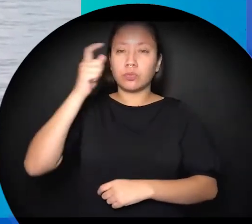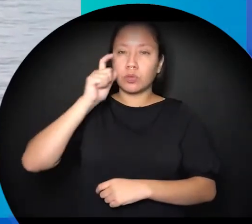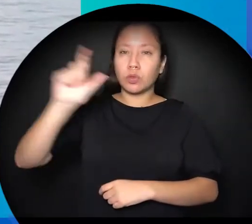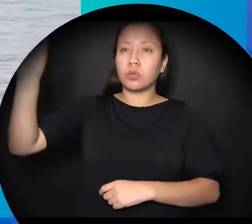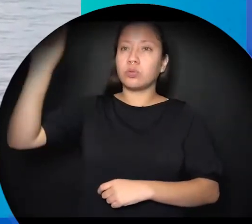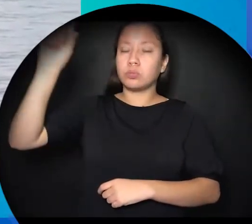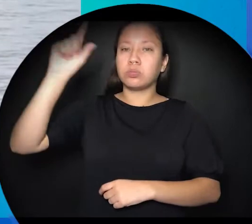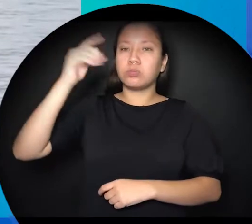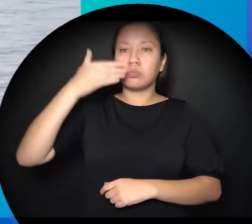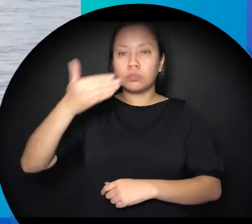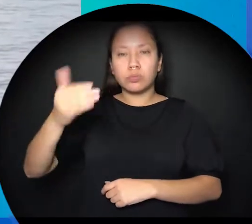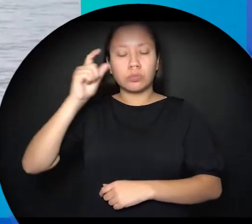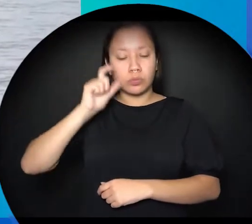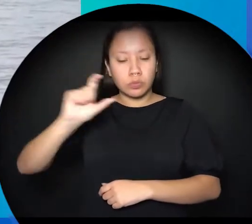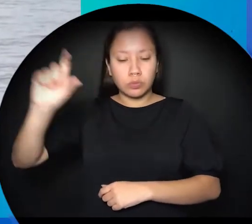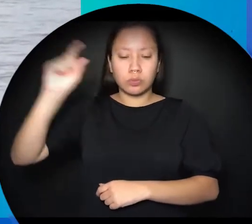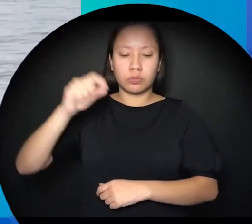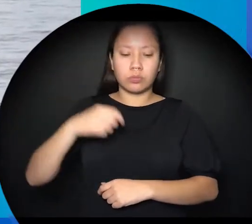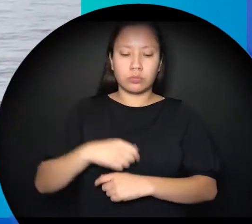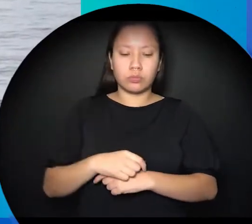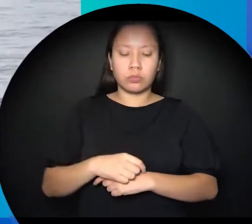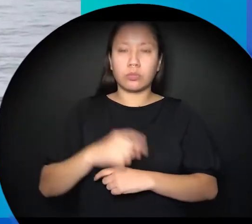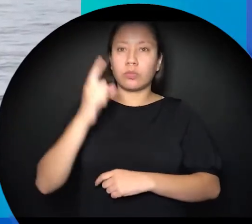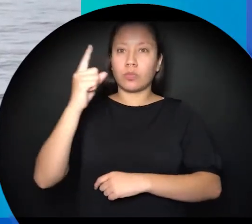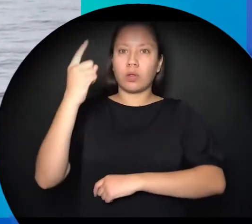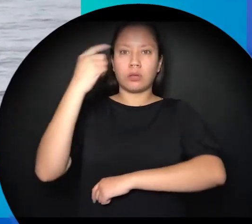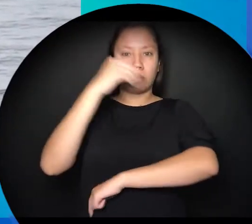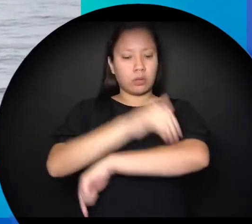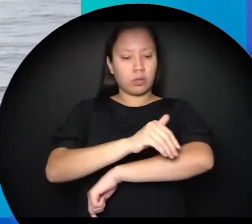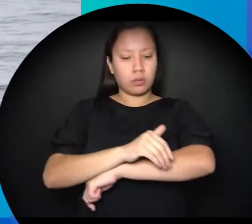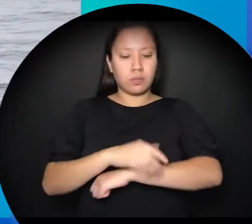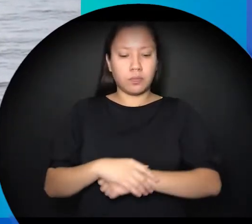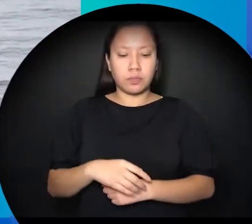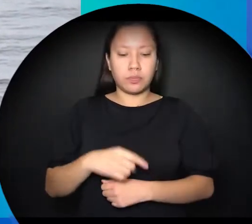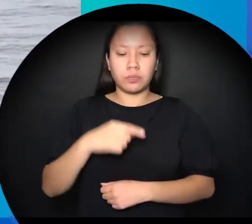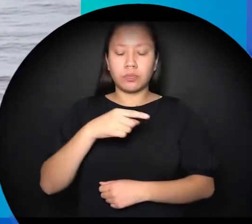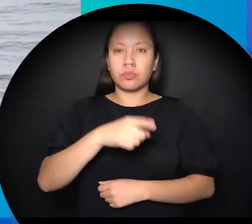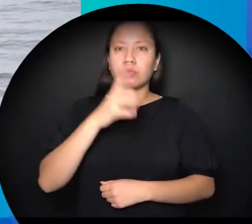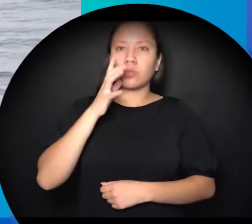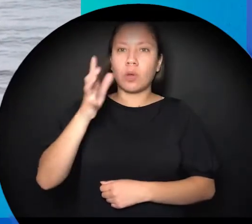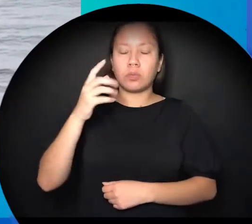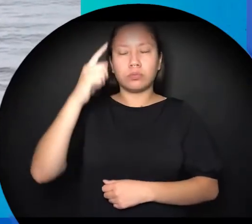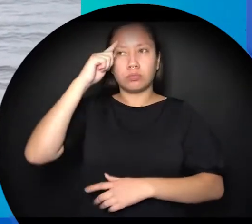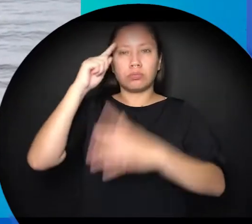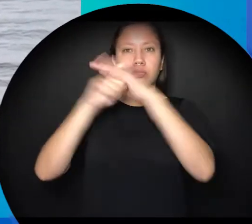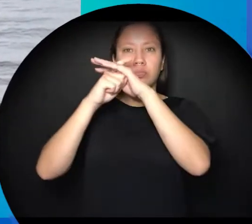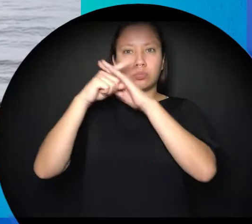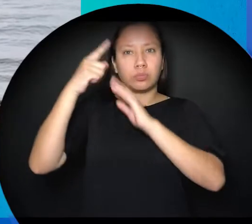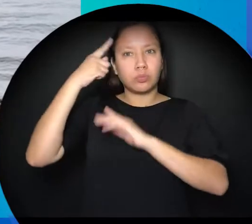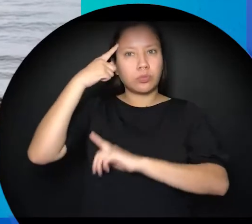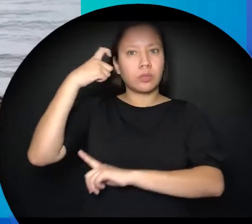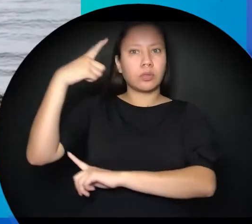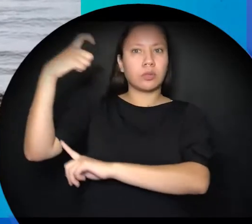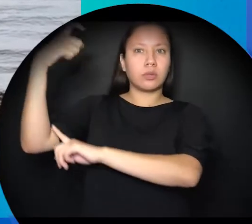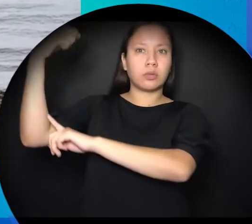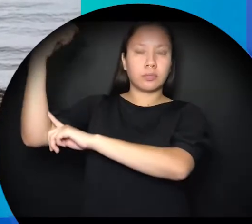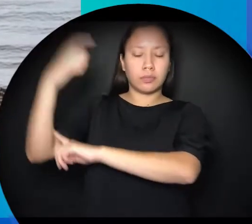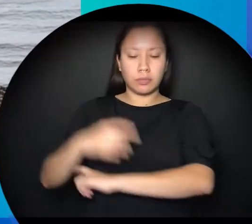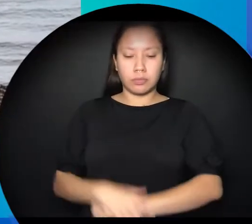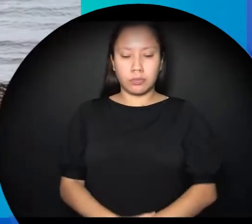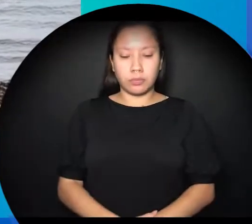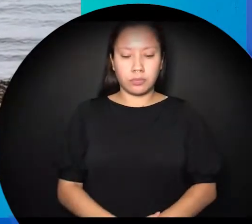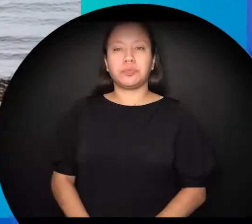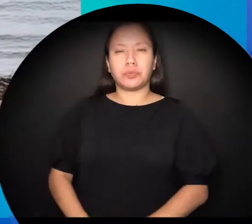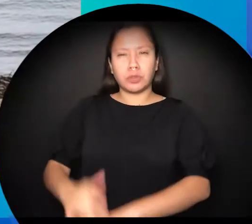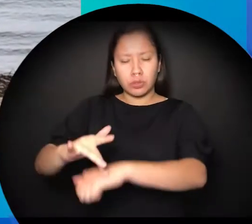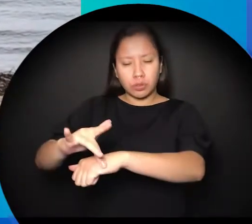respect you but one day a wise Okimao told her in